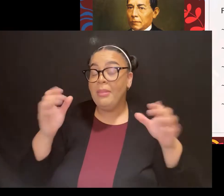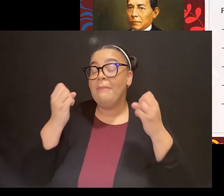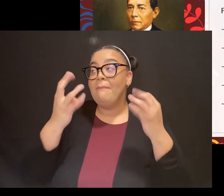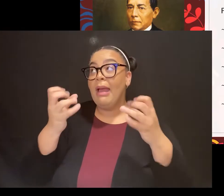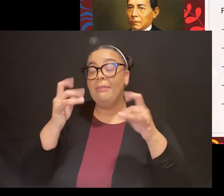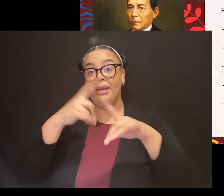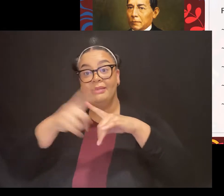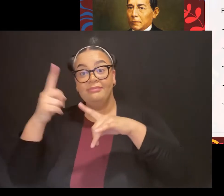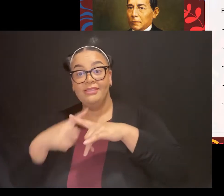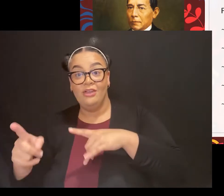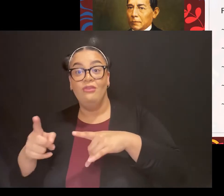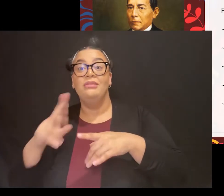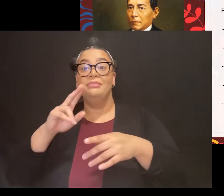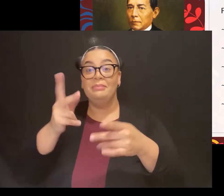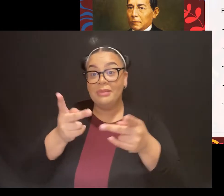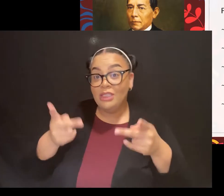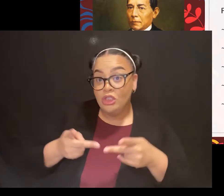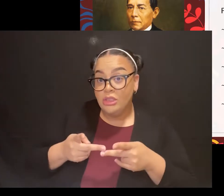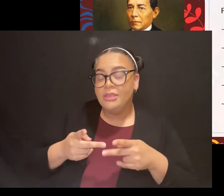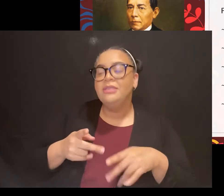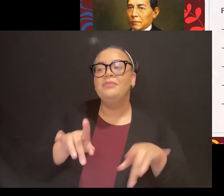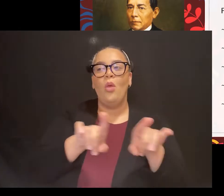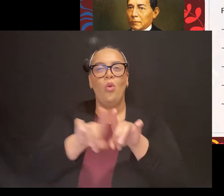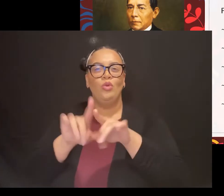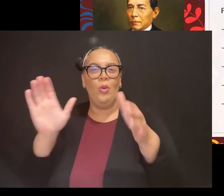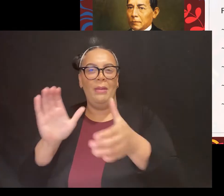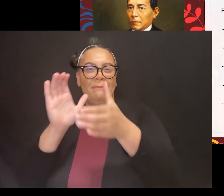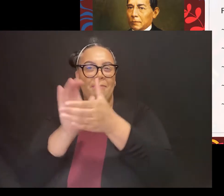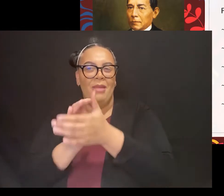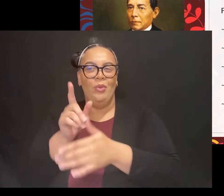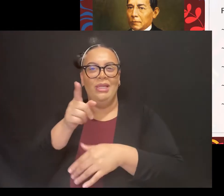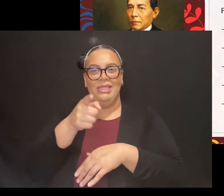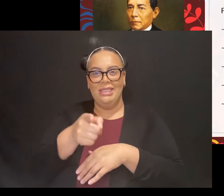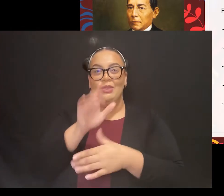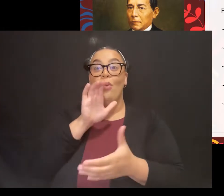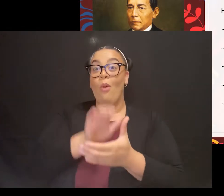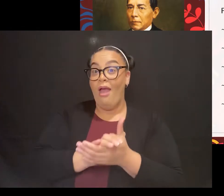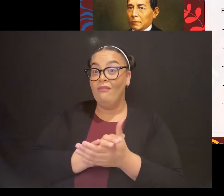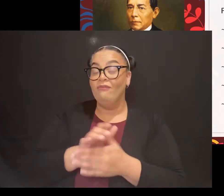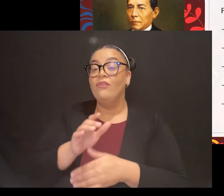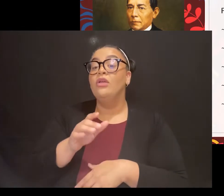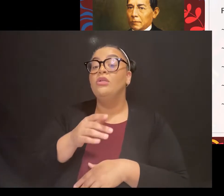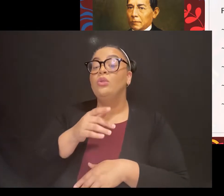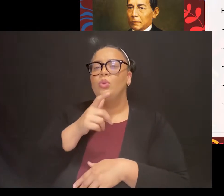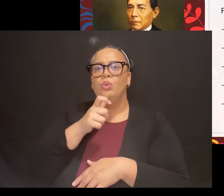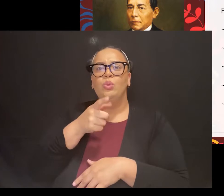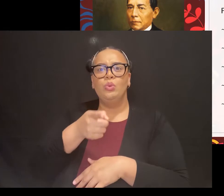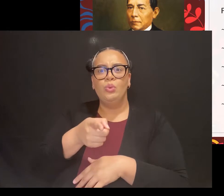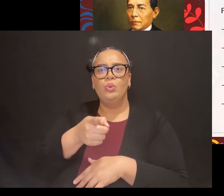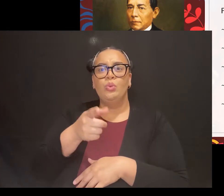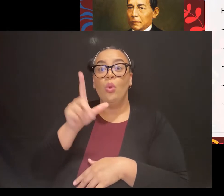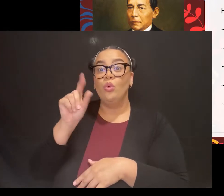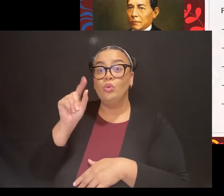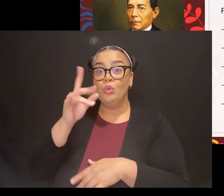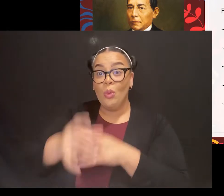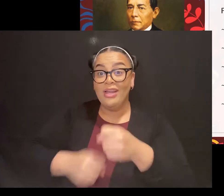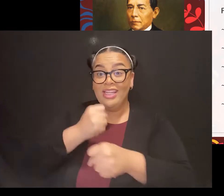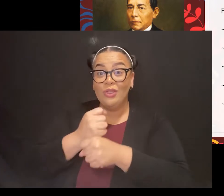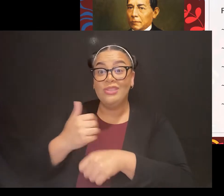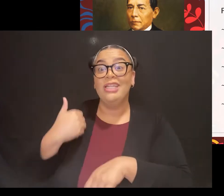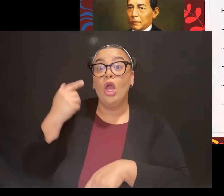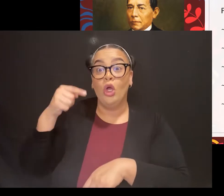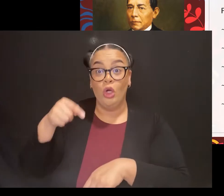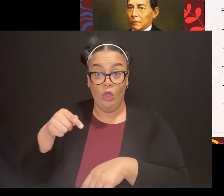think that was kind of a thing back then, because my grandpa married my grandma. She was much younger than he was. So I think